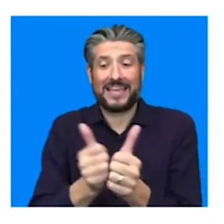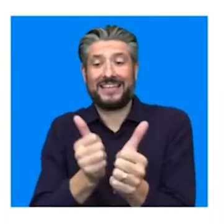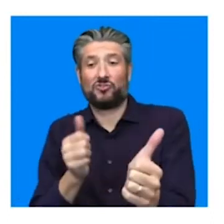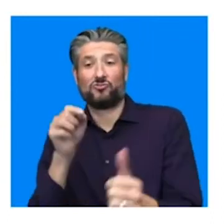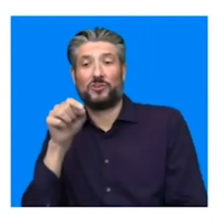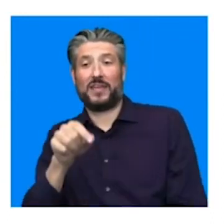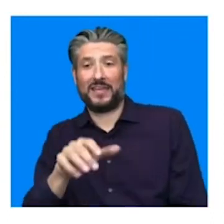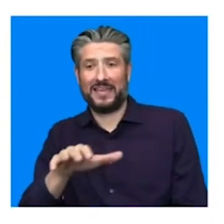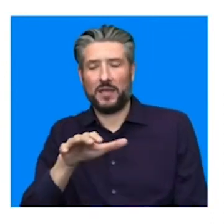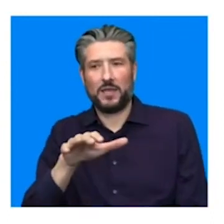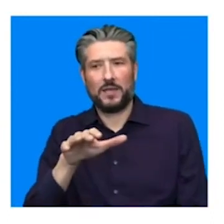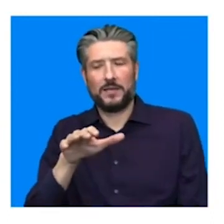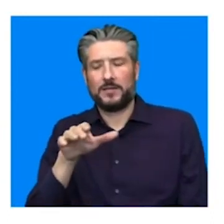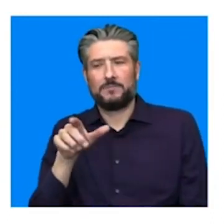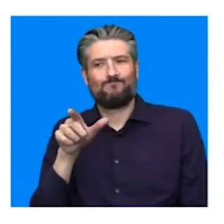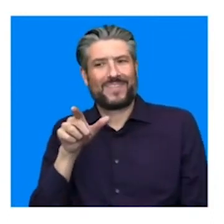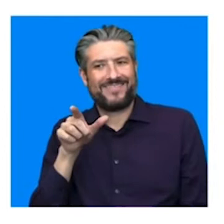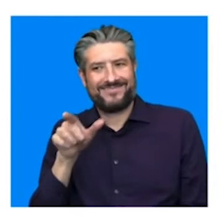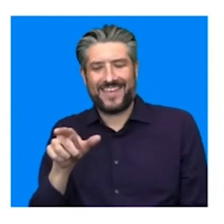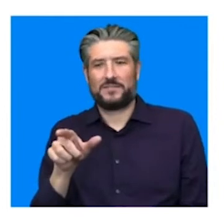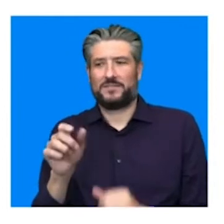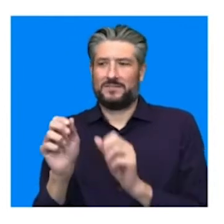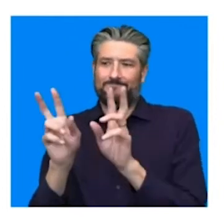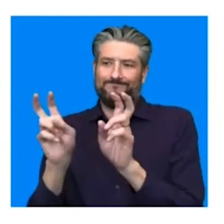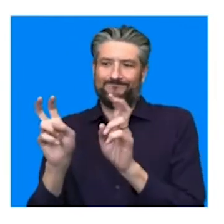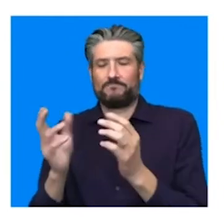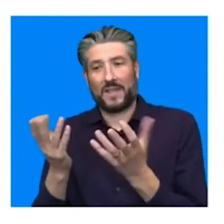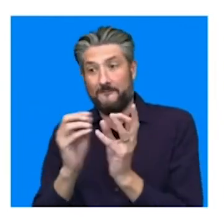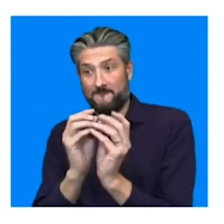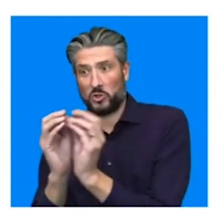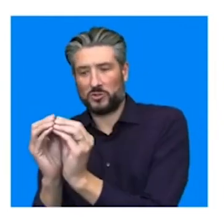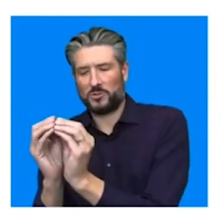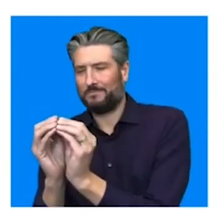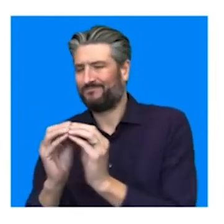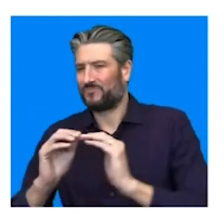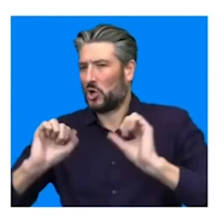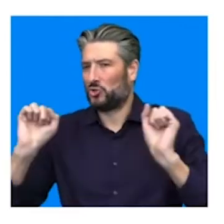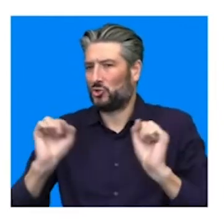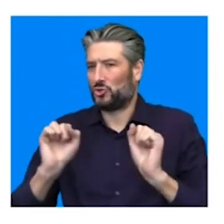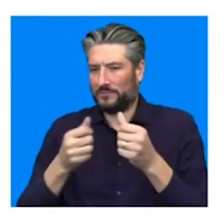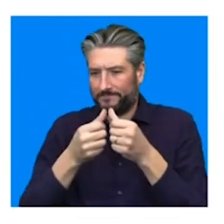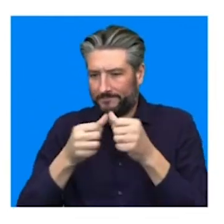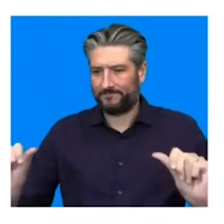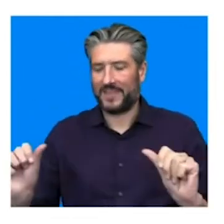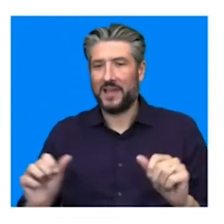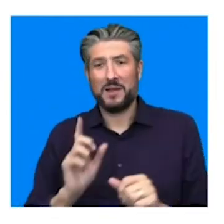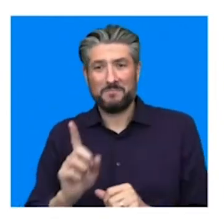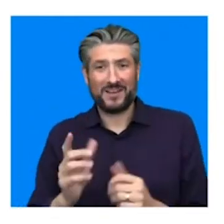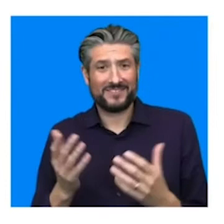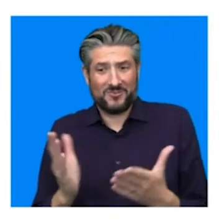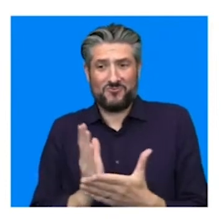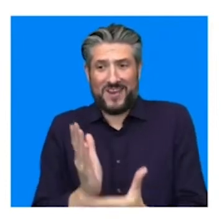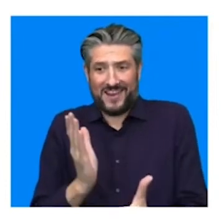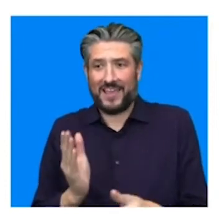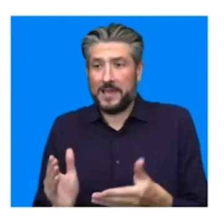never really got to grips with. And it's something. It's on everything. You cannot escape from type.